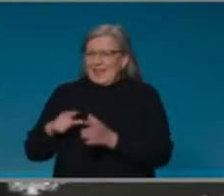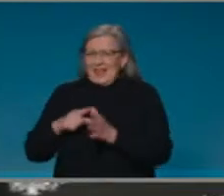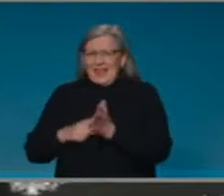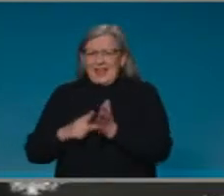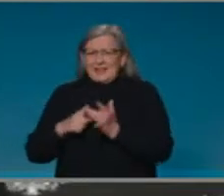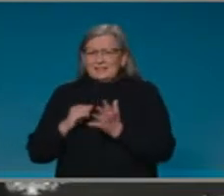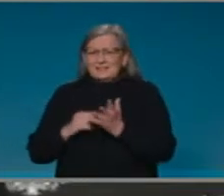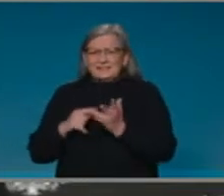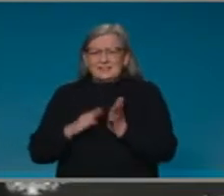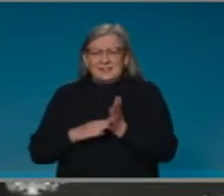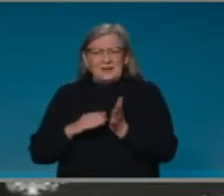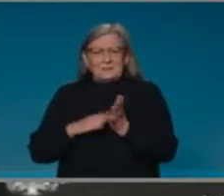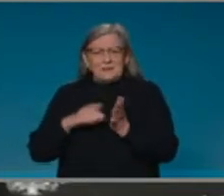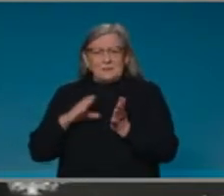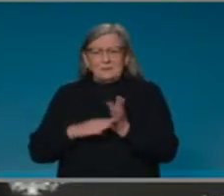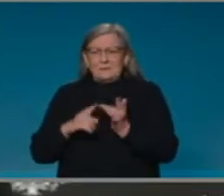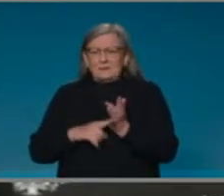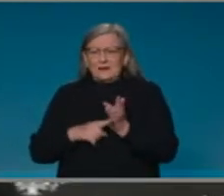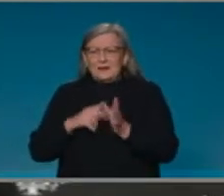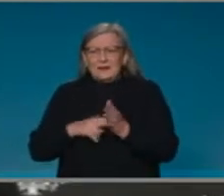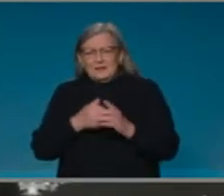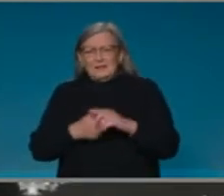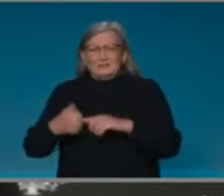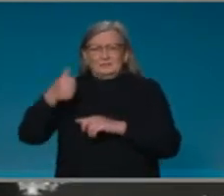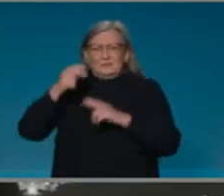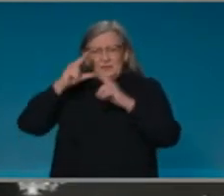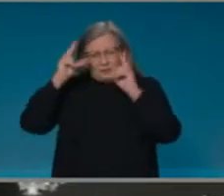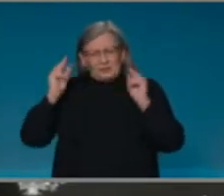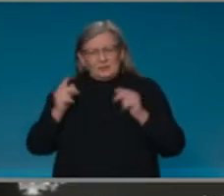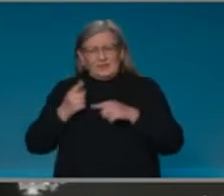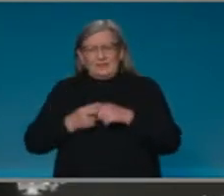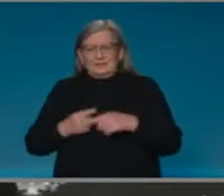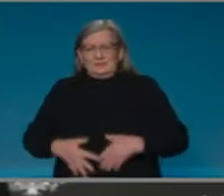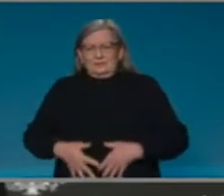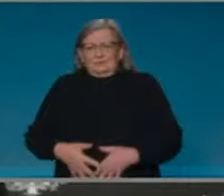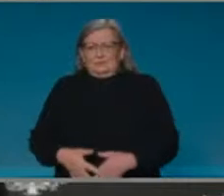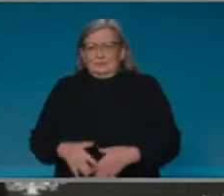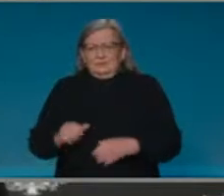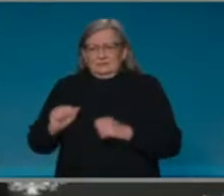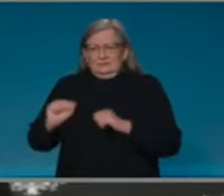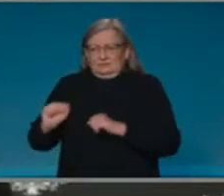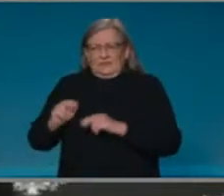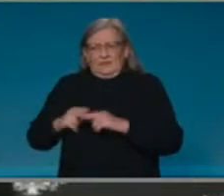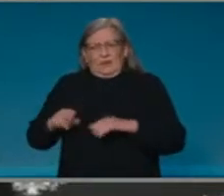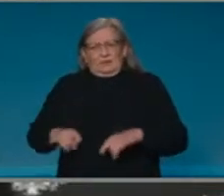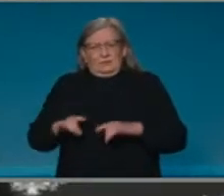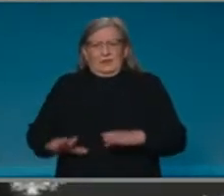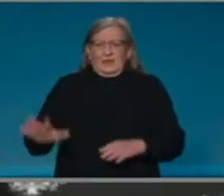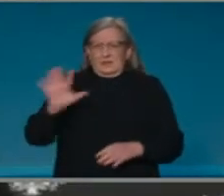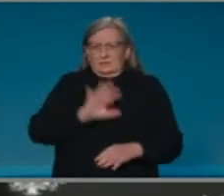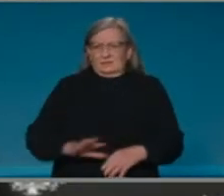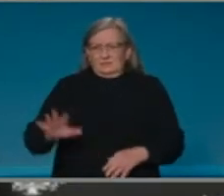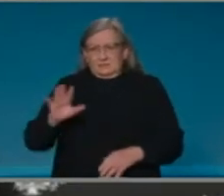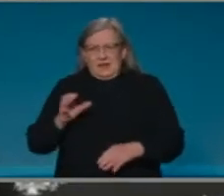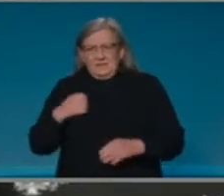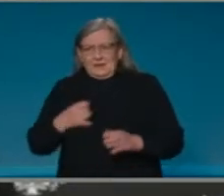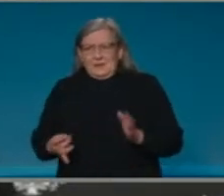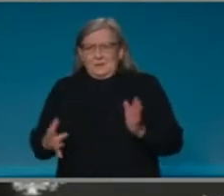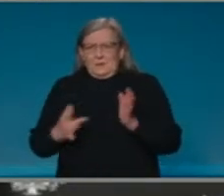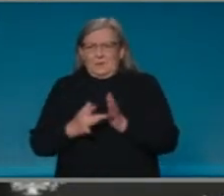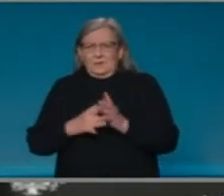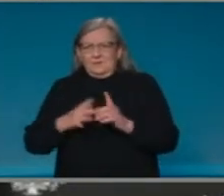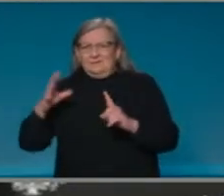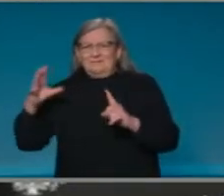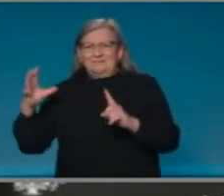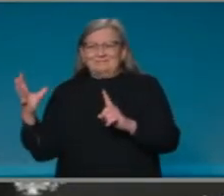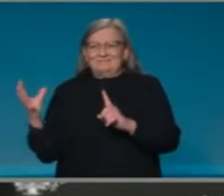and Midwifery Officer of Australia, and we have an important milestone in relation to the